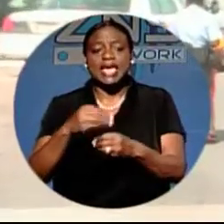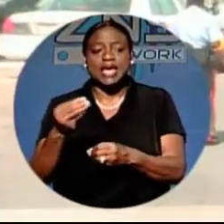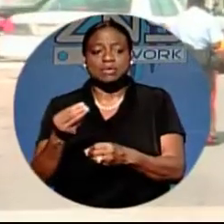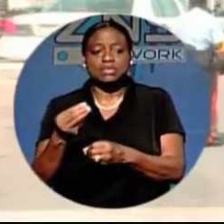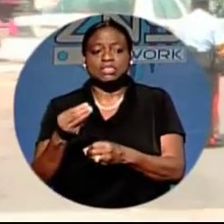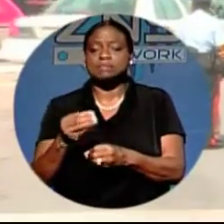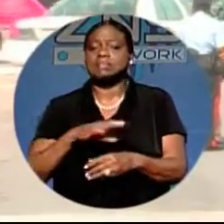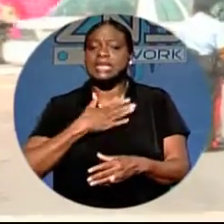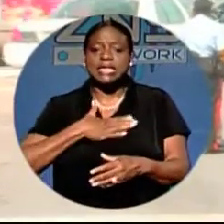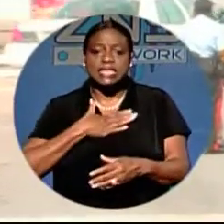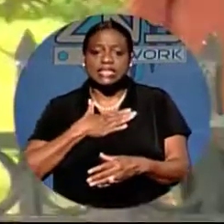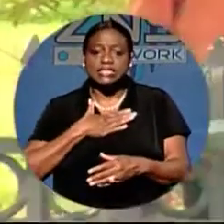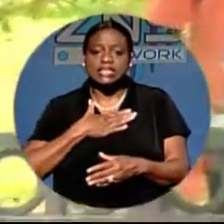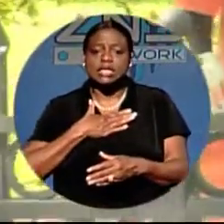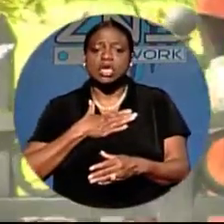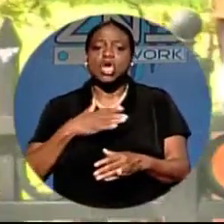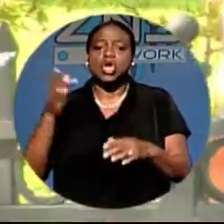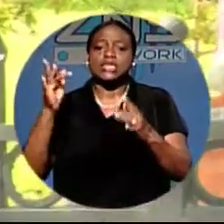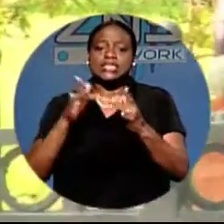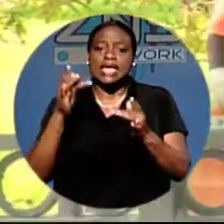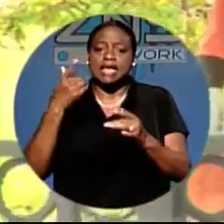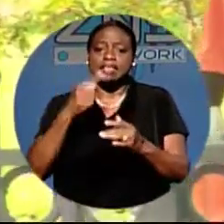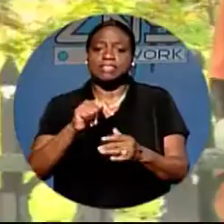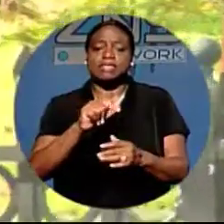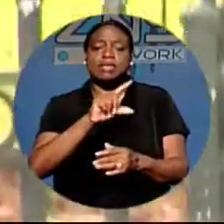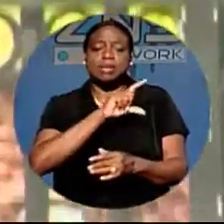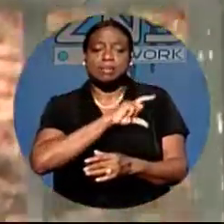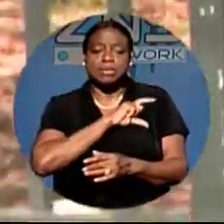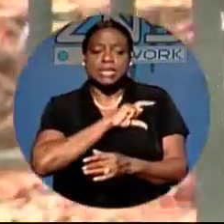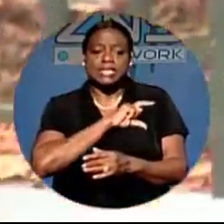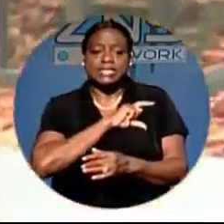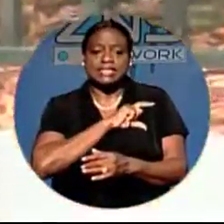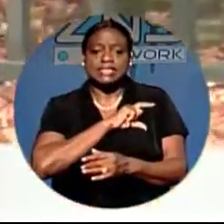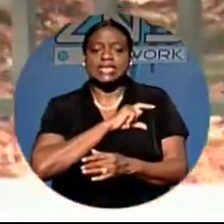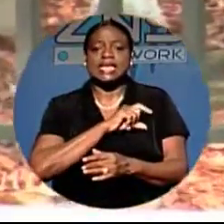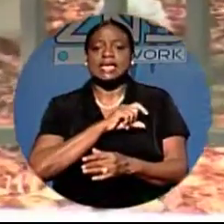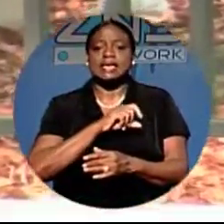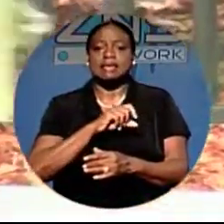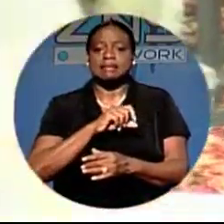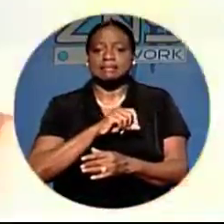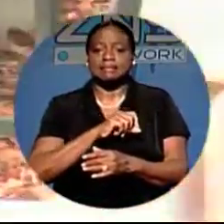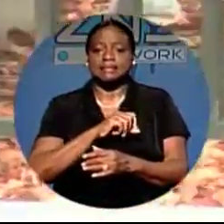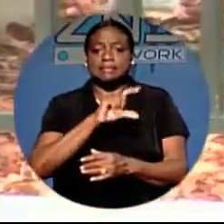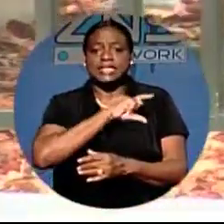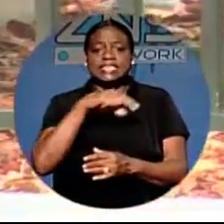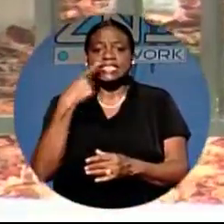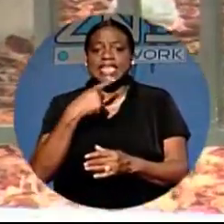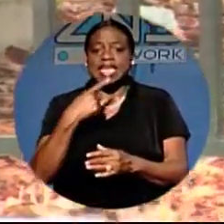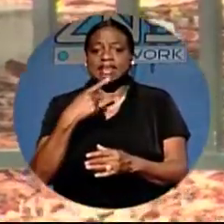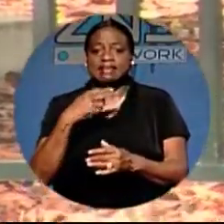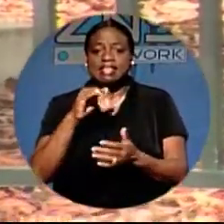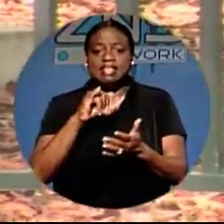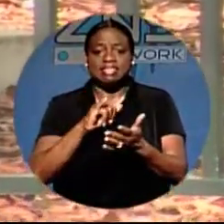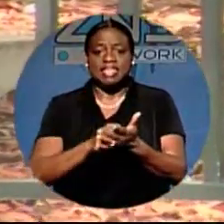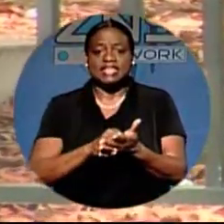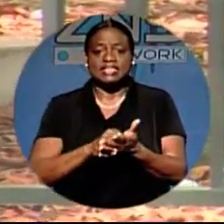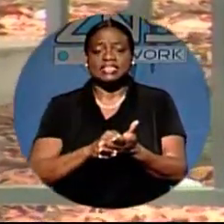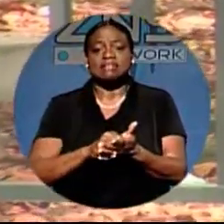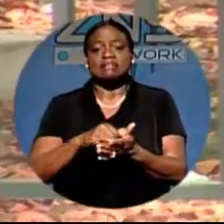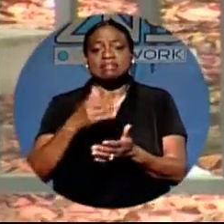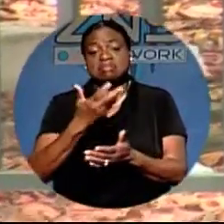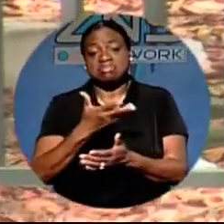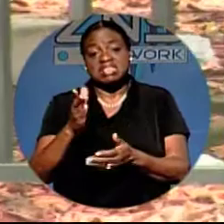contact police, Assistant Commissioner Hannah notes that most of these murders involve persons from a particular demographic,